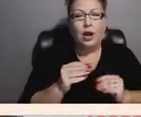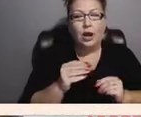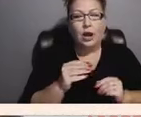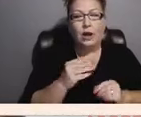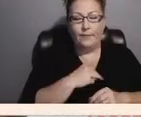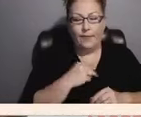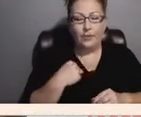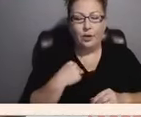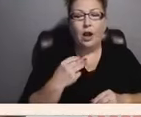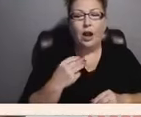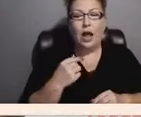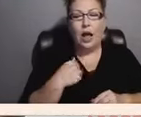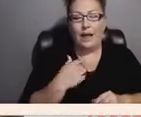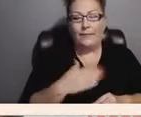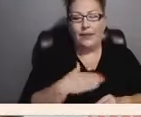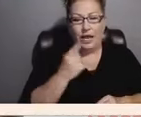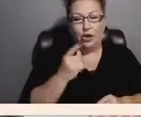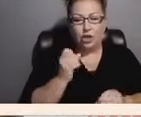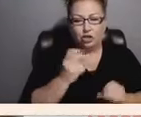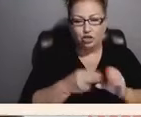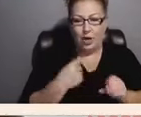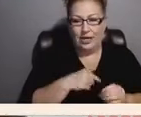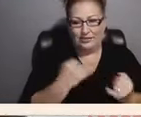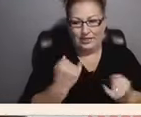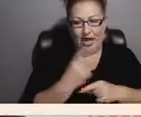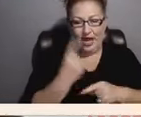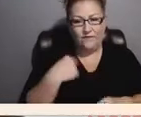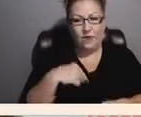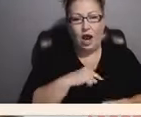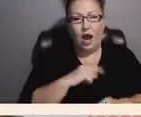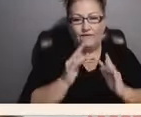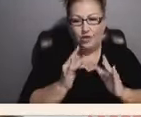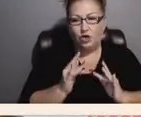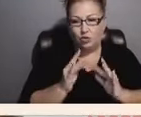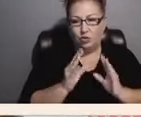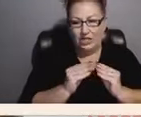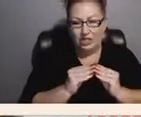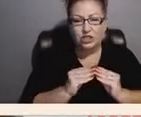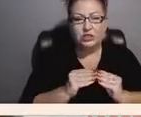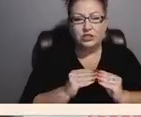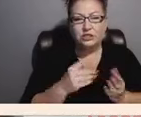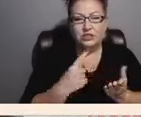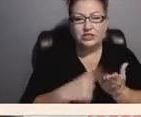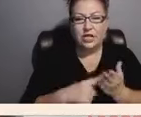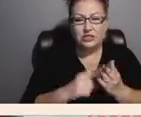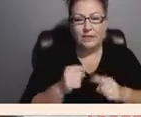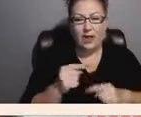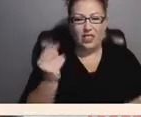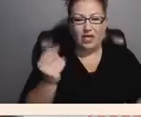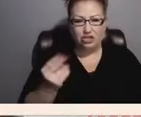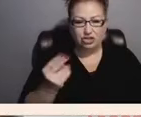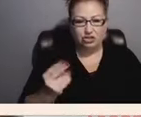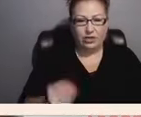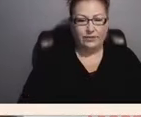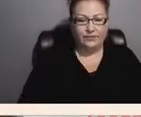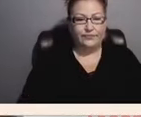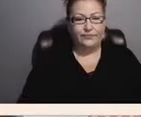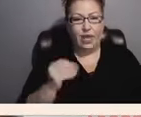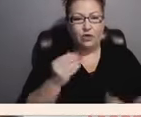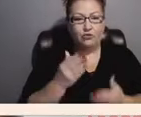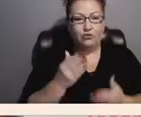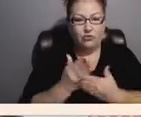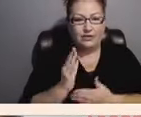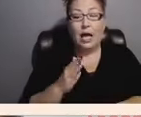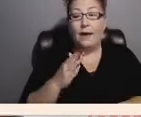session talking about Disability History Awareness. Hi, I'm Kristina.